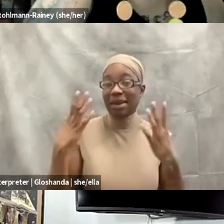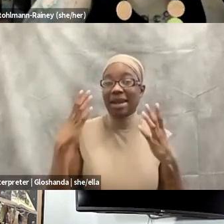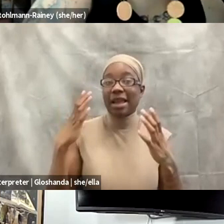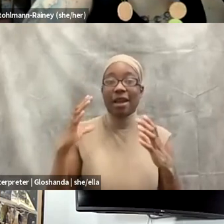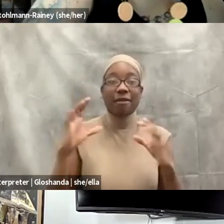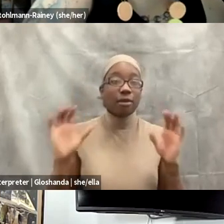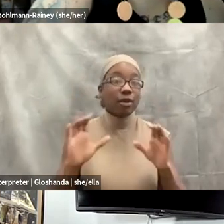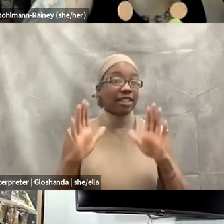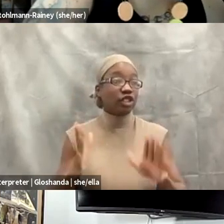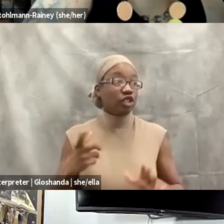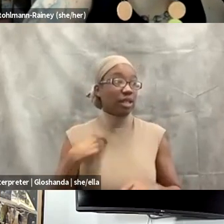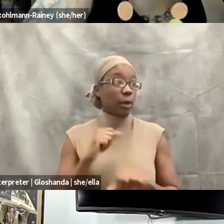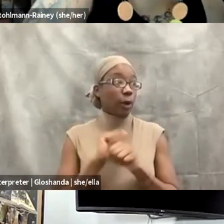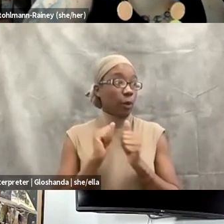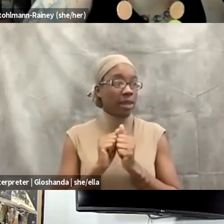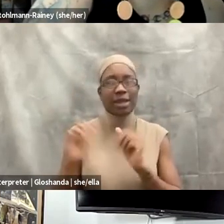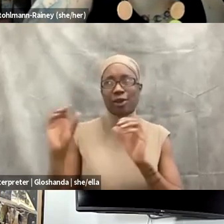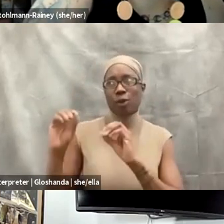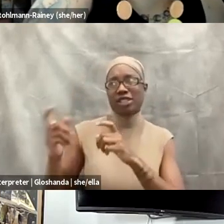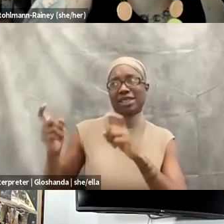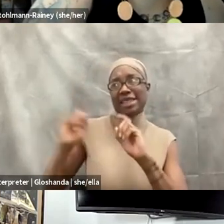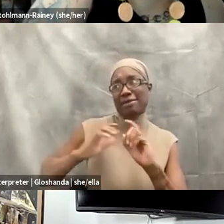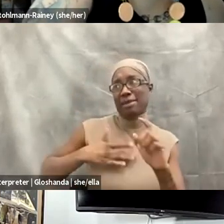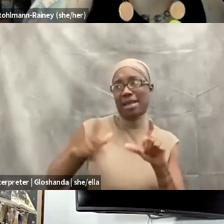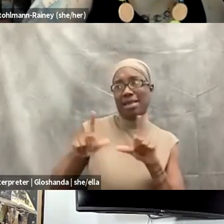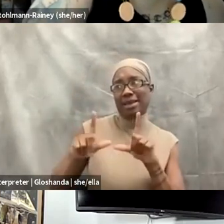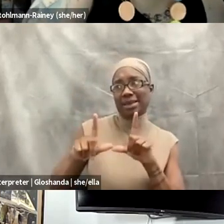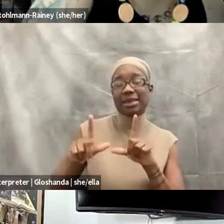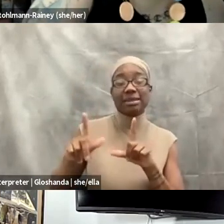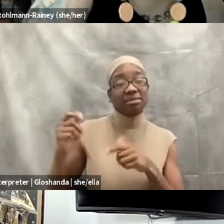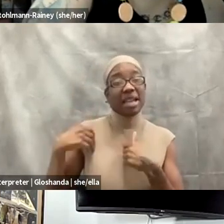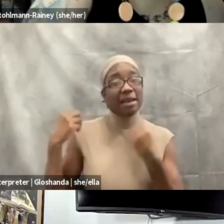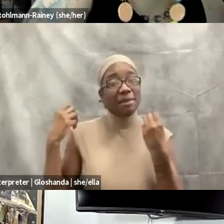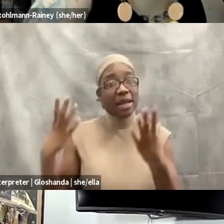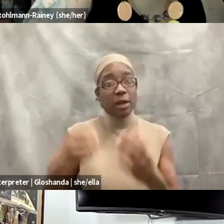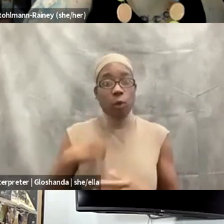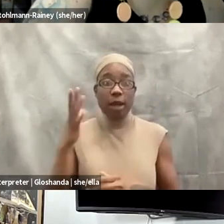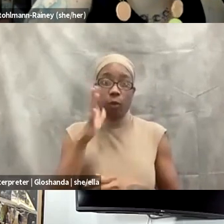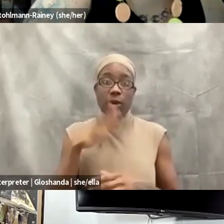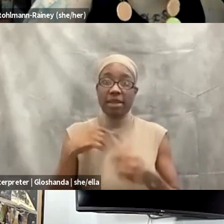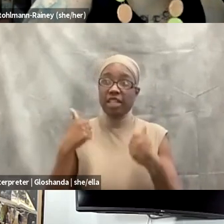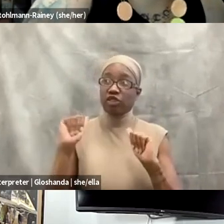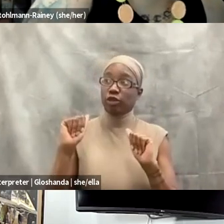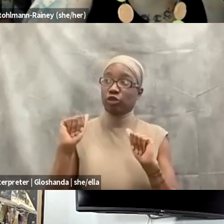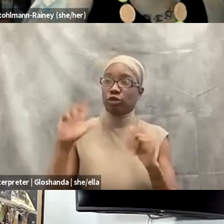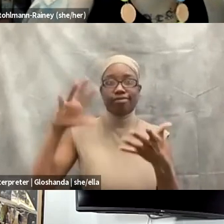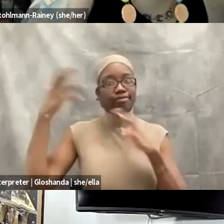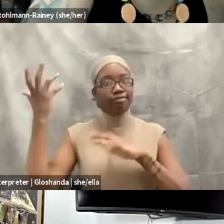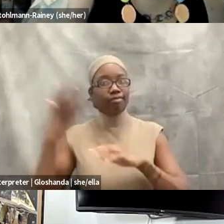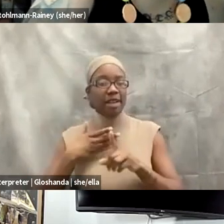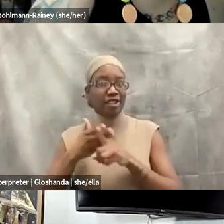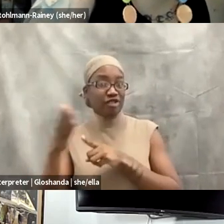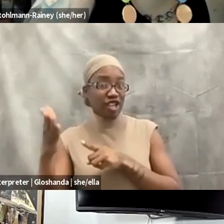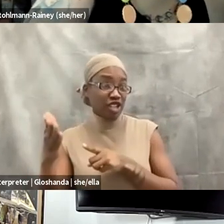handed me my license. Like, in fact, there were many white women who tried to sabotage my career at this point. Um, and so